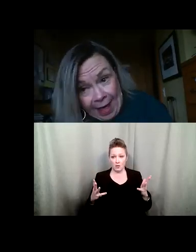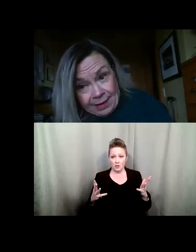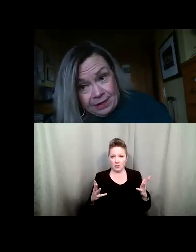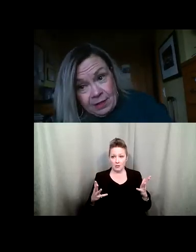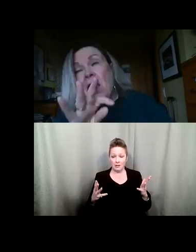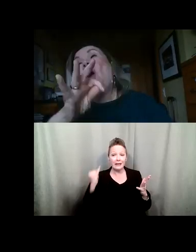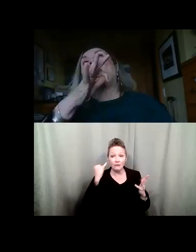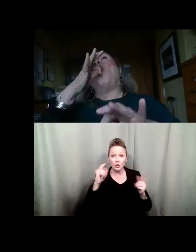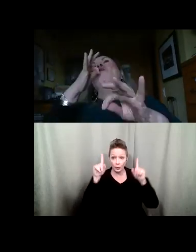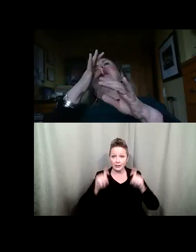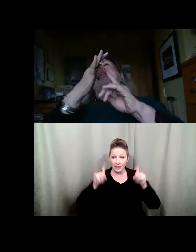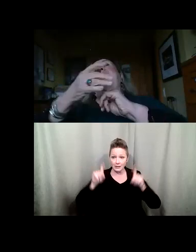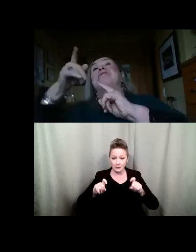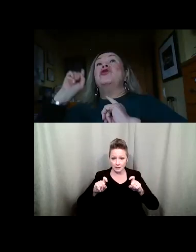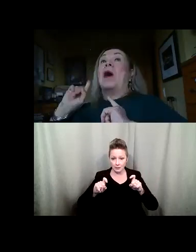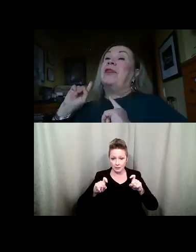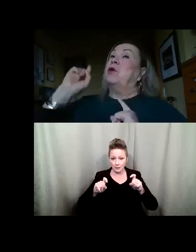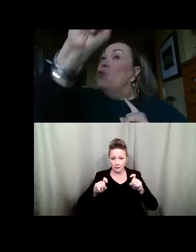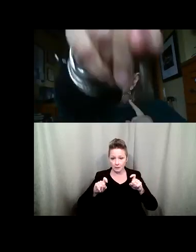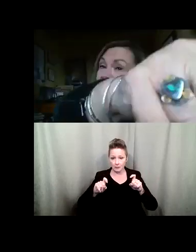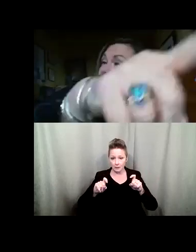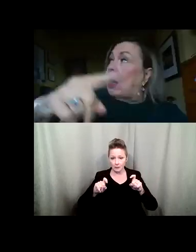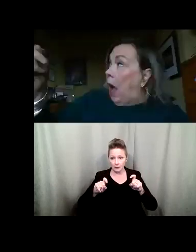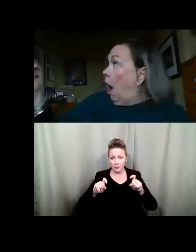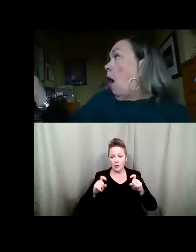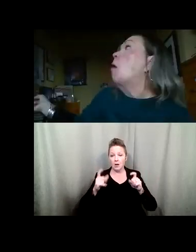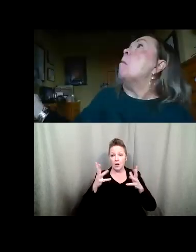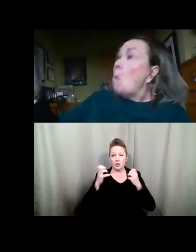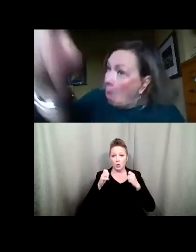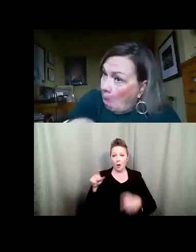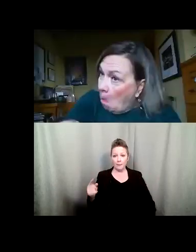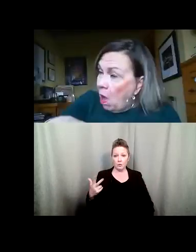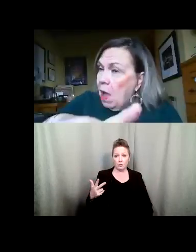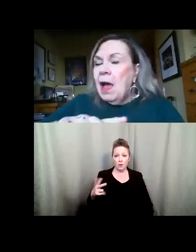a test a covid test you want them to move in our car